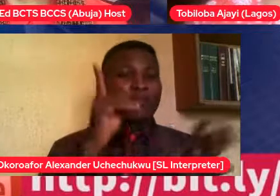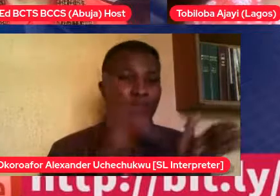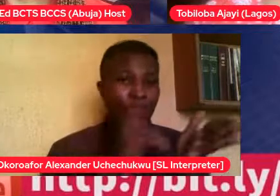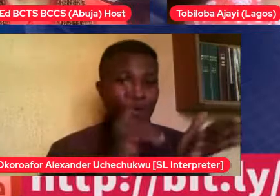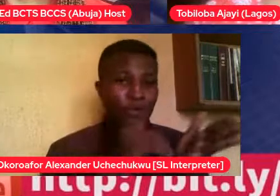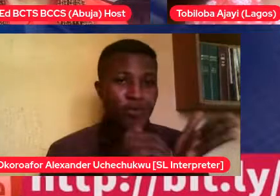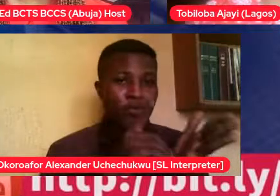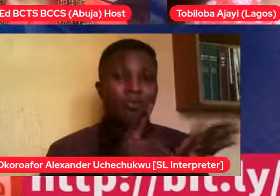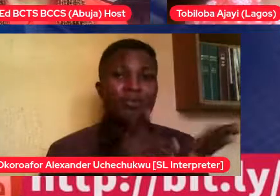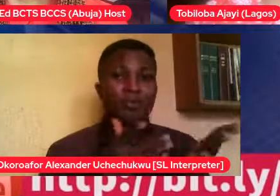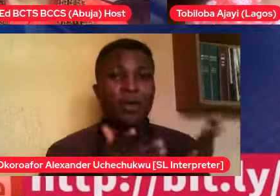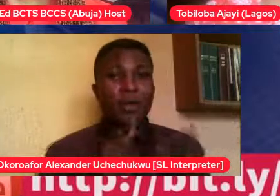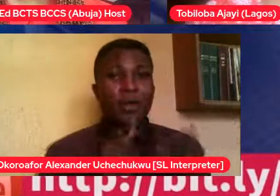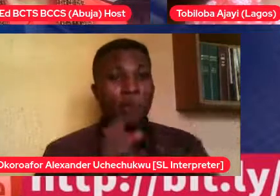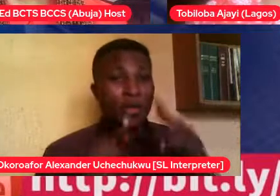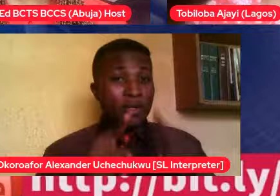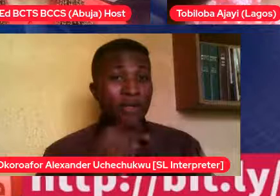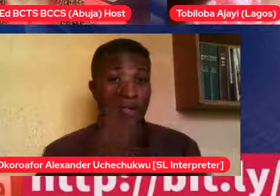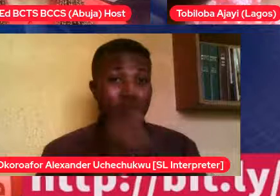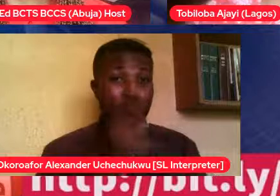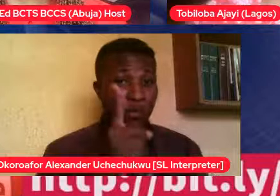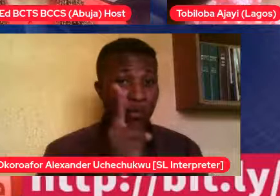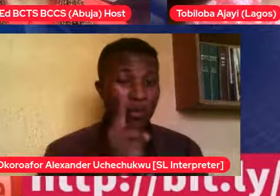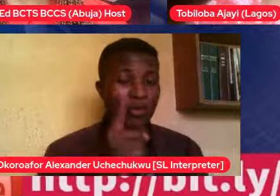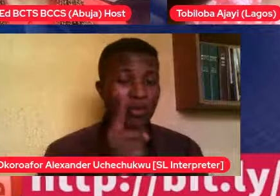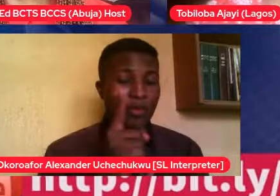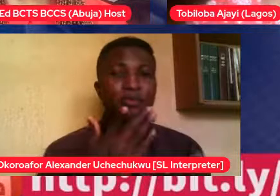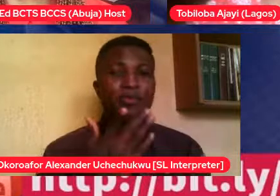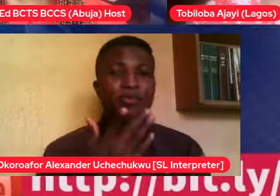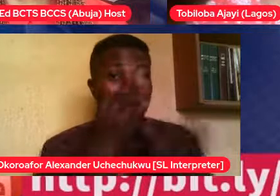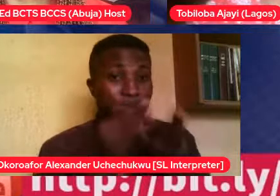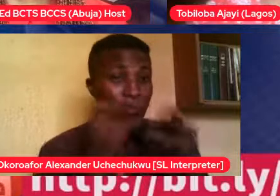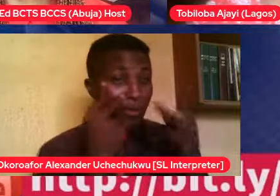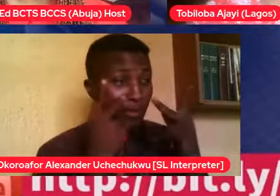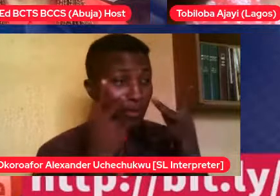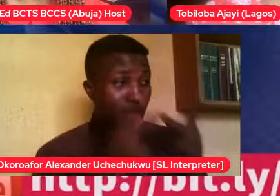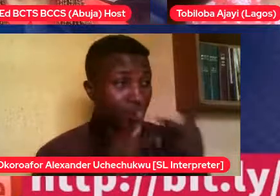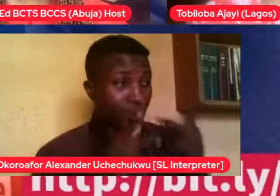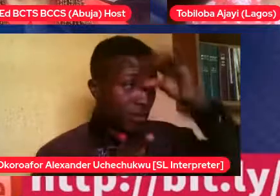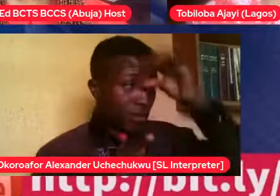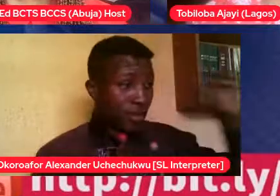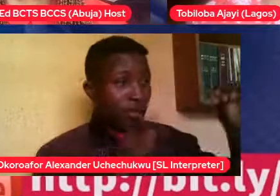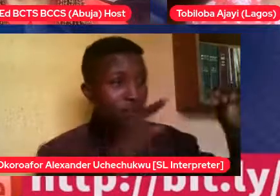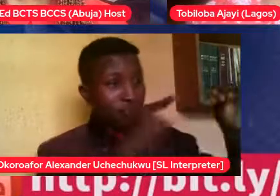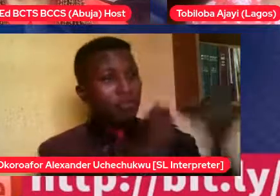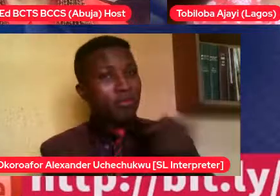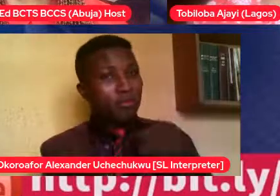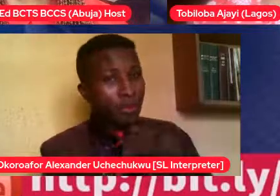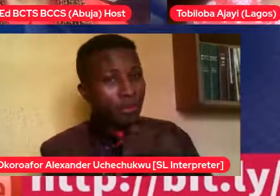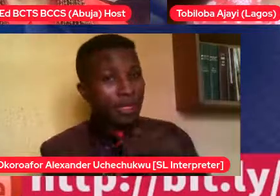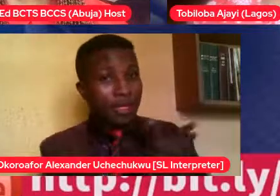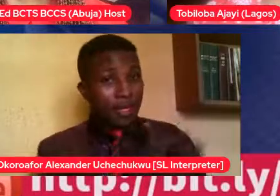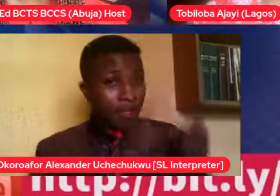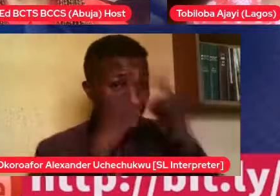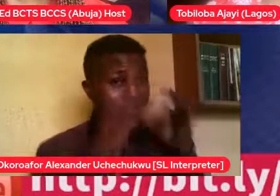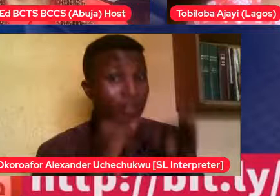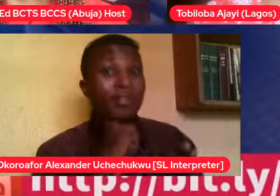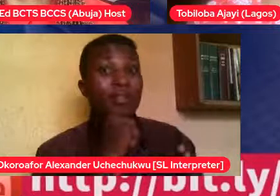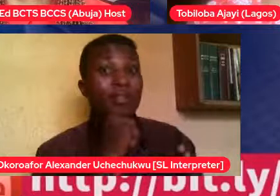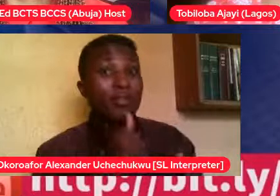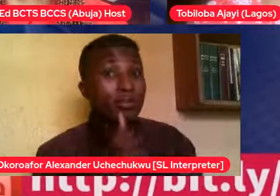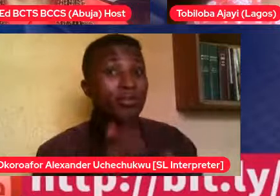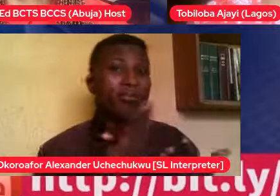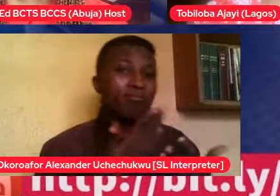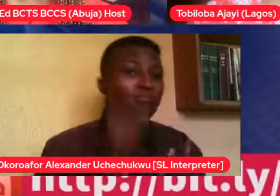guy, the guy likes you. Maybe you decide not to have sex and you're holding on. Make sure you touch him from time to time and look down to know if you